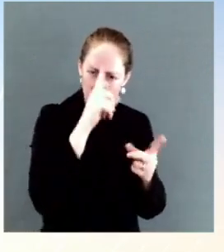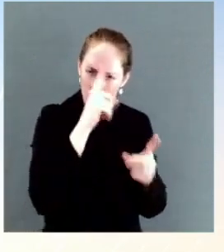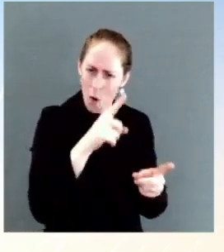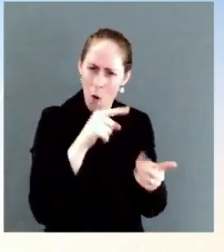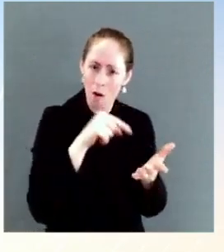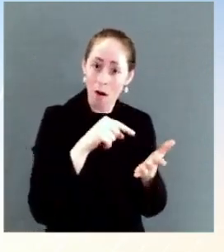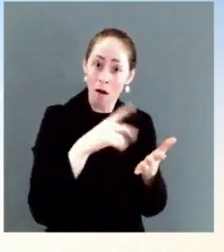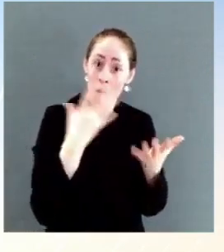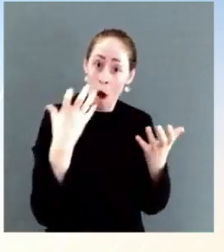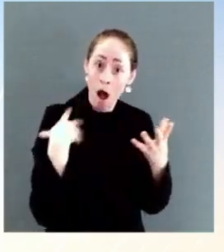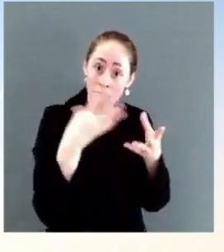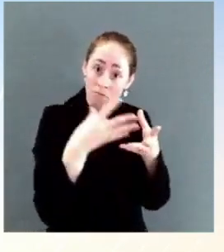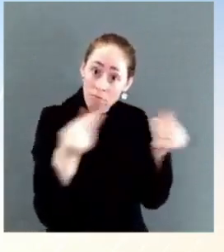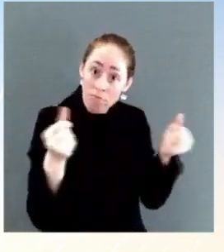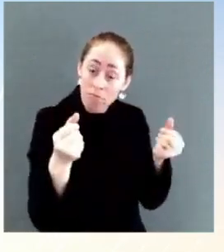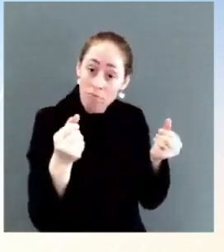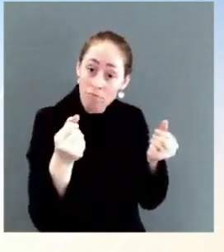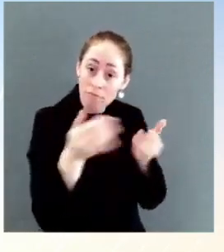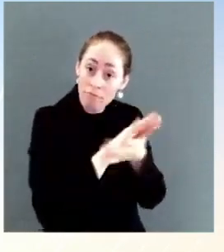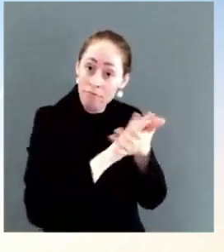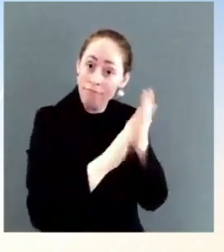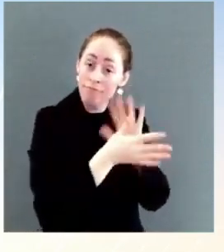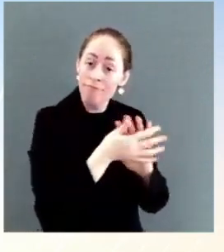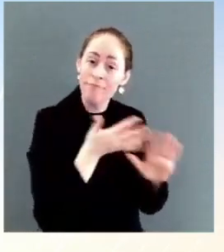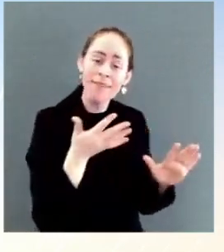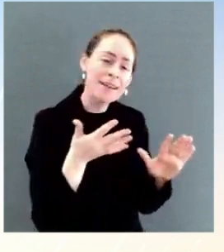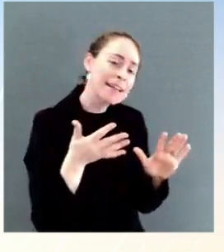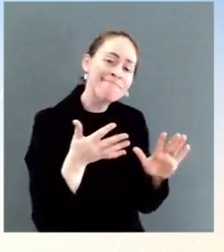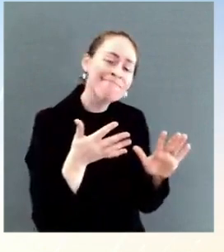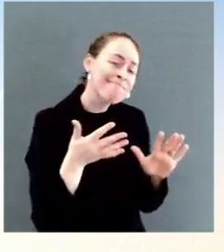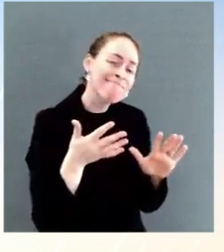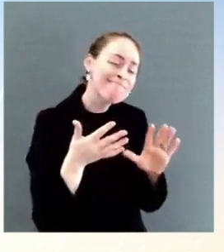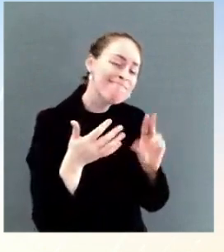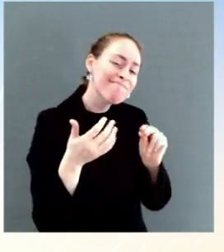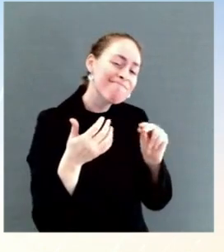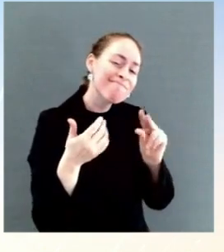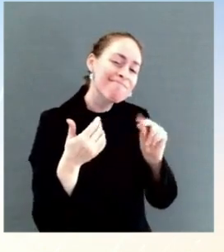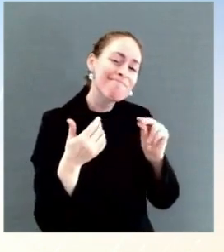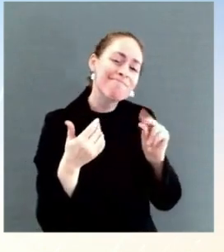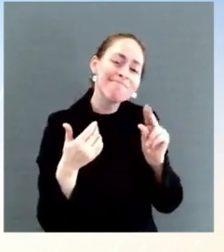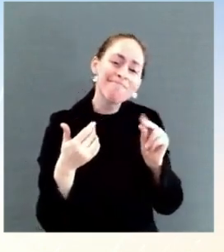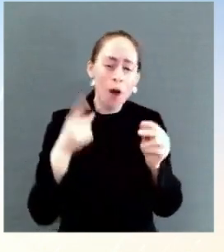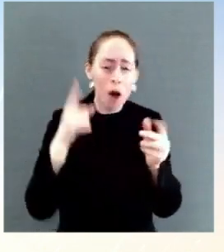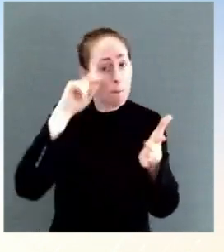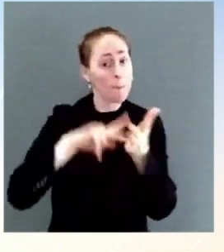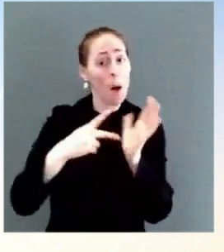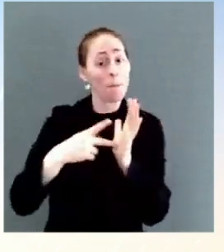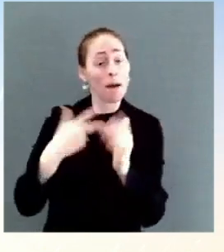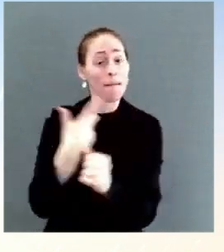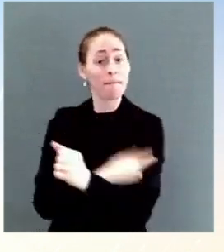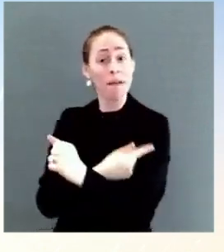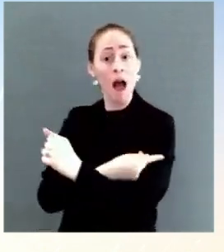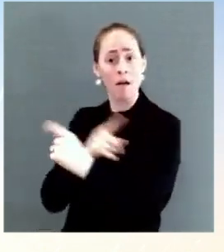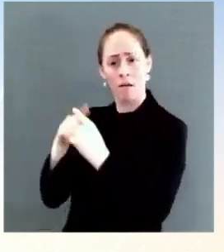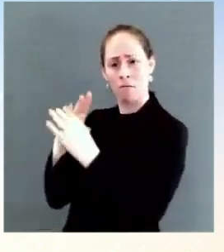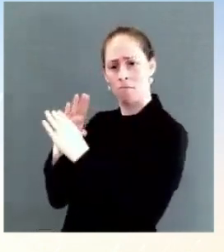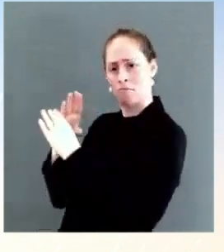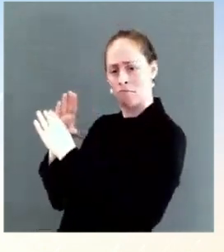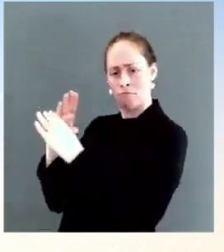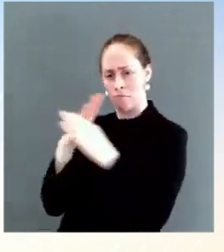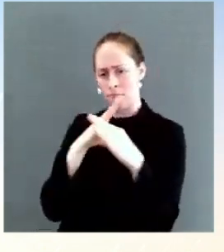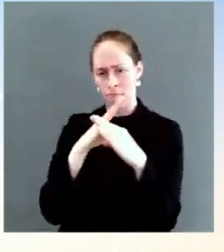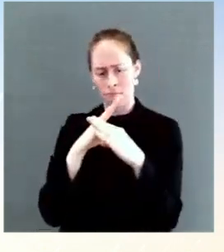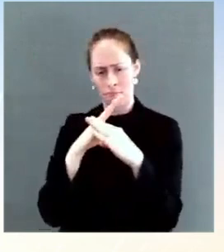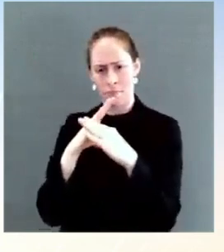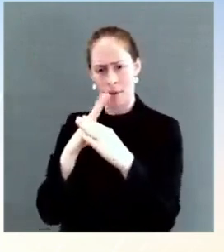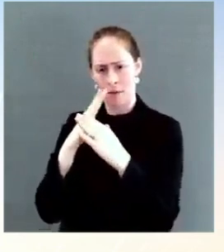even against a variant that the vaccine wasn't specifically directed at. And that's the reason why we feel, even though we don't